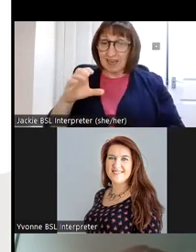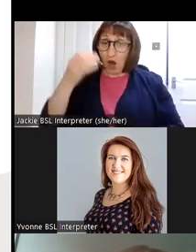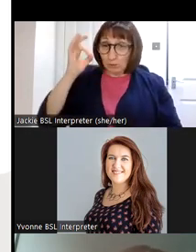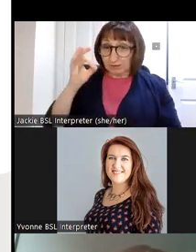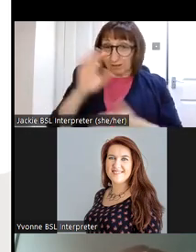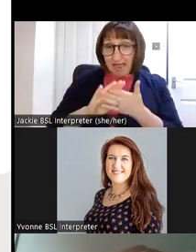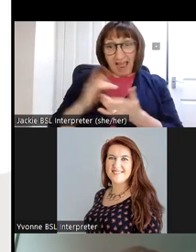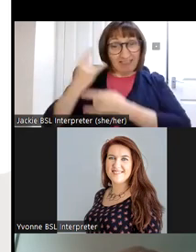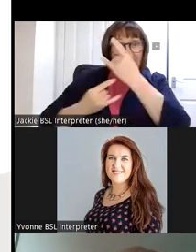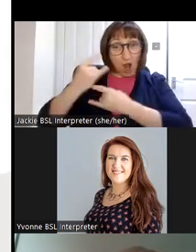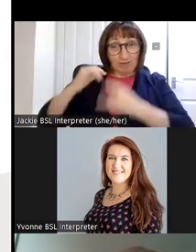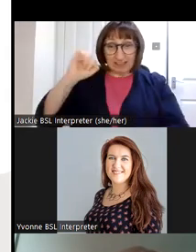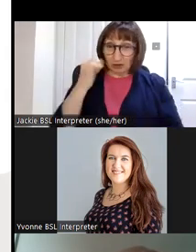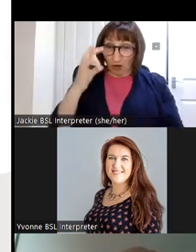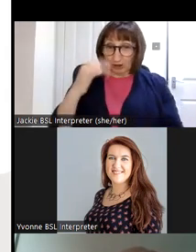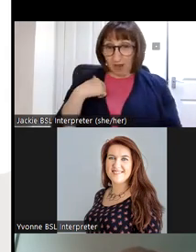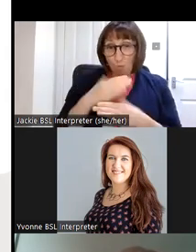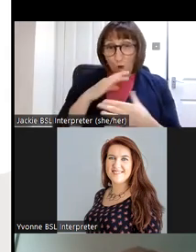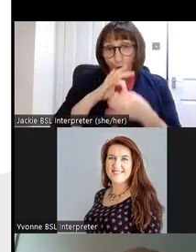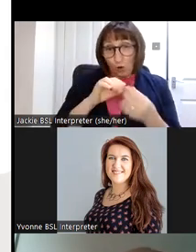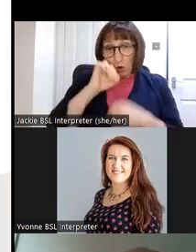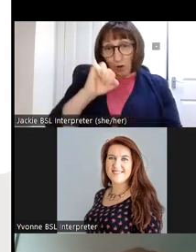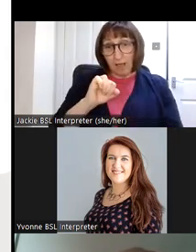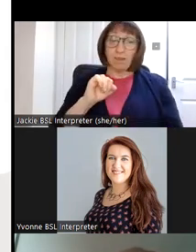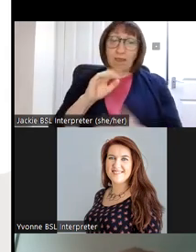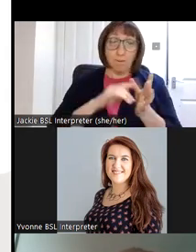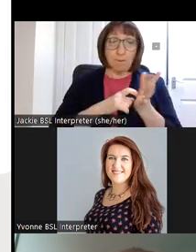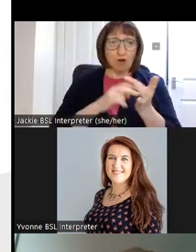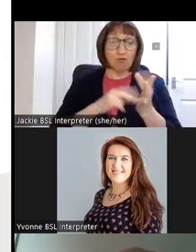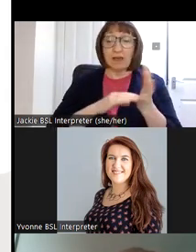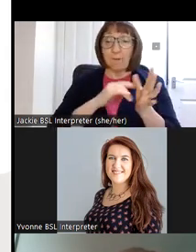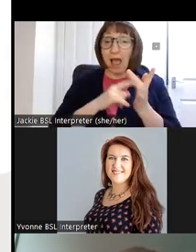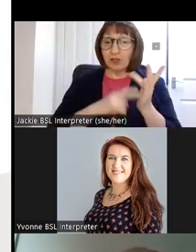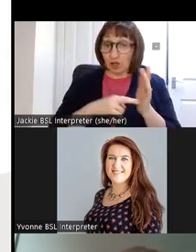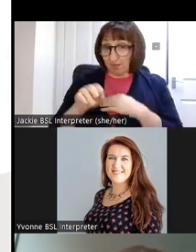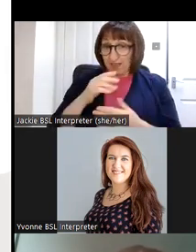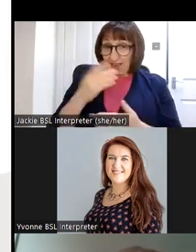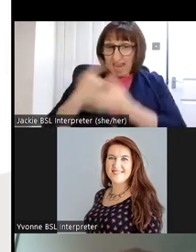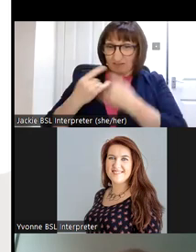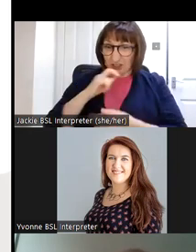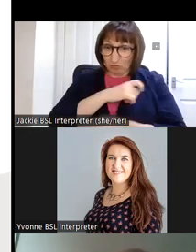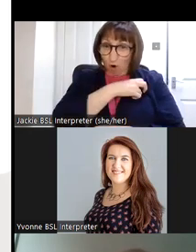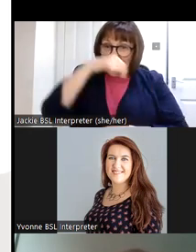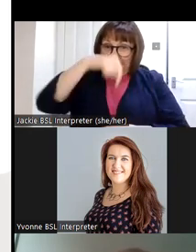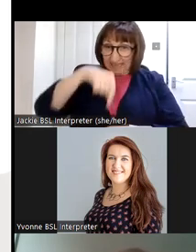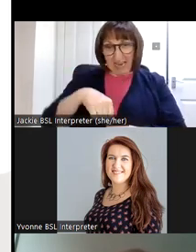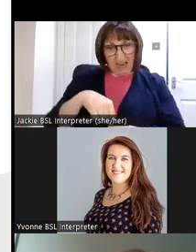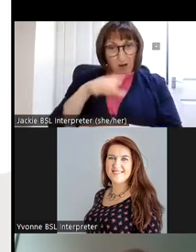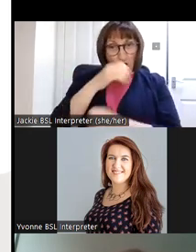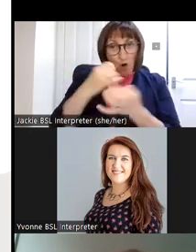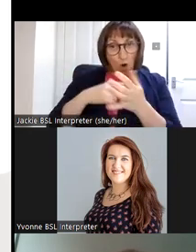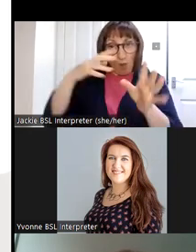Heritage Council so I work closely with Marie Mannion the Heritage Officer here in County Galway